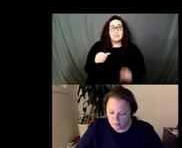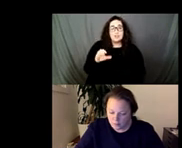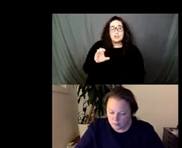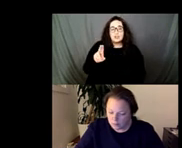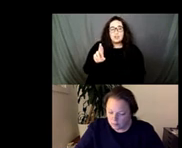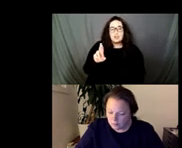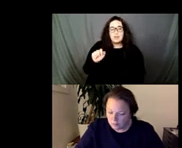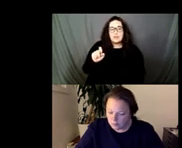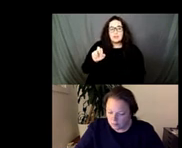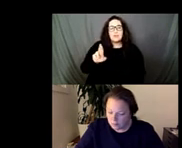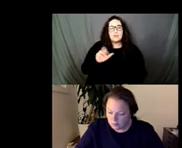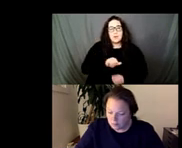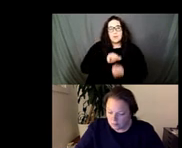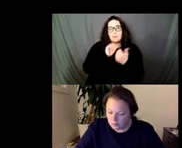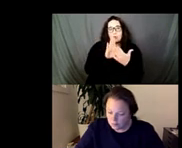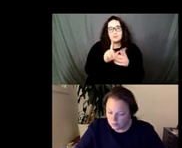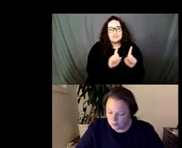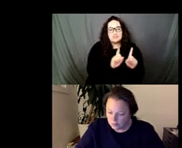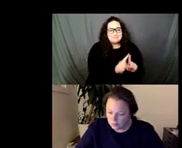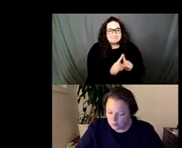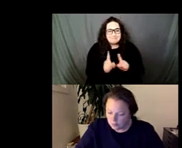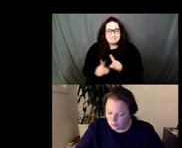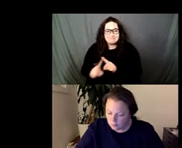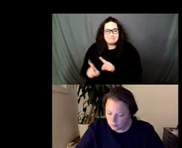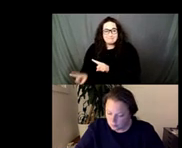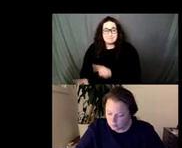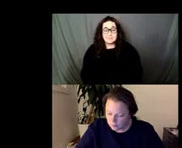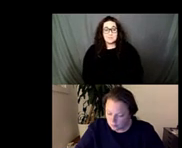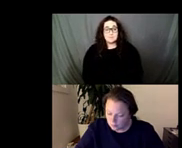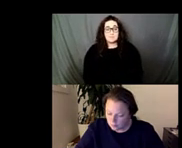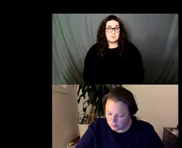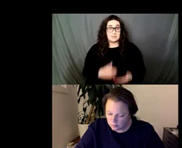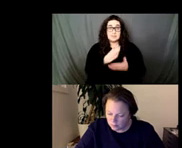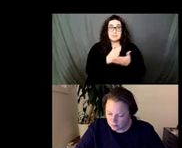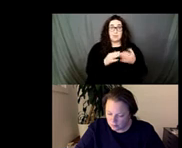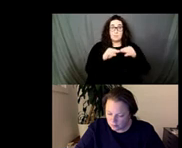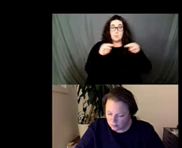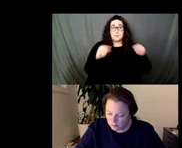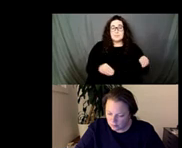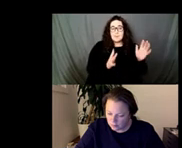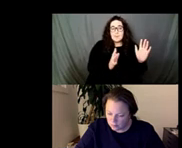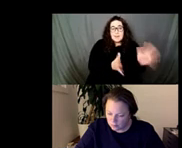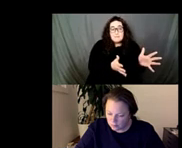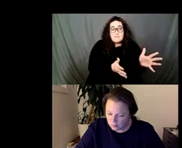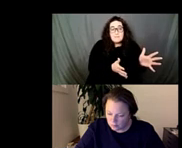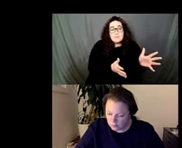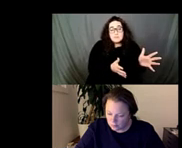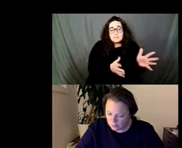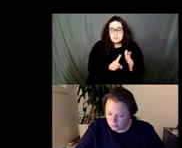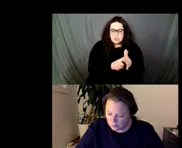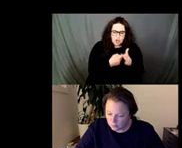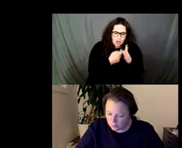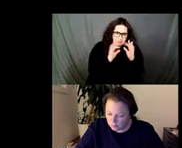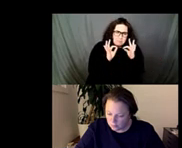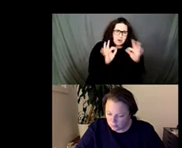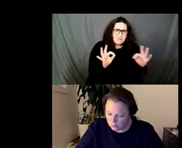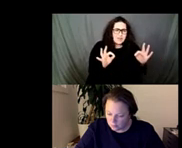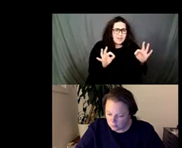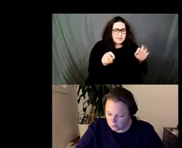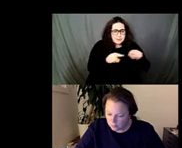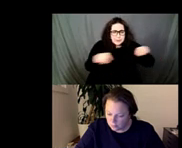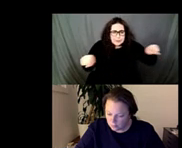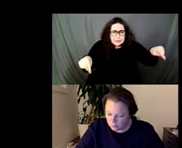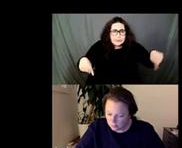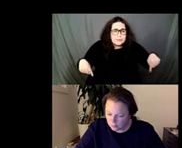in in some cases uh they'll just allow it to deplete so it starts out as very neat and and unified and organized